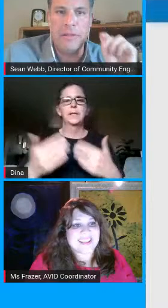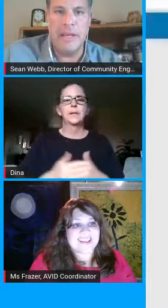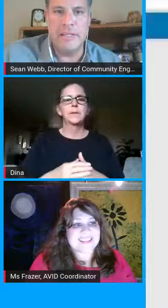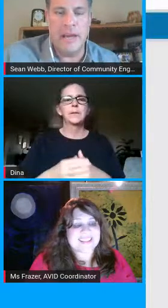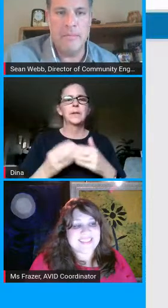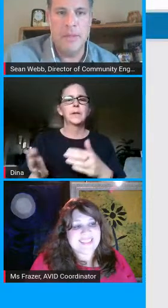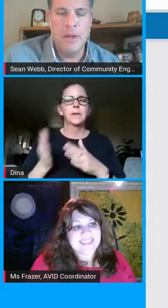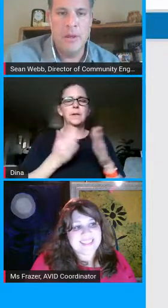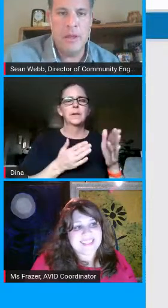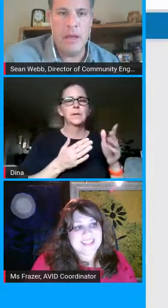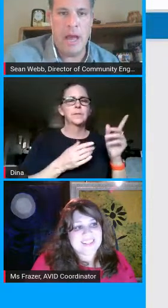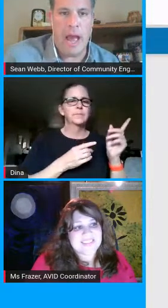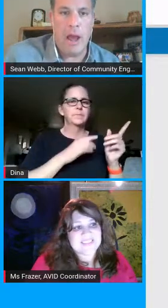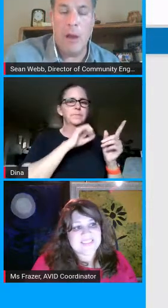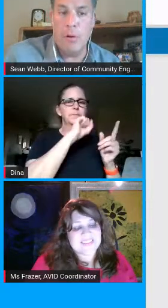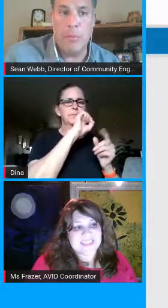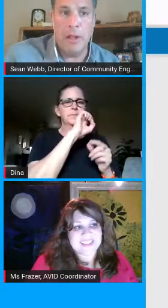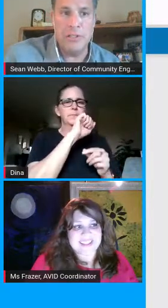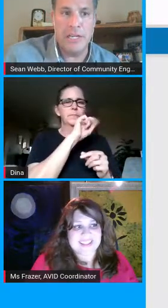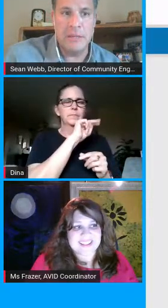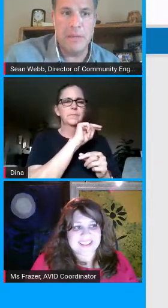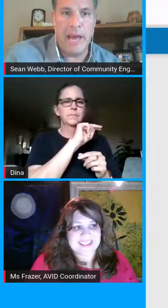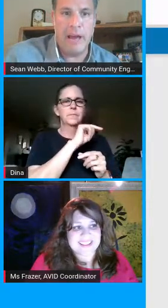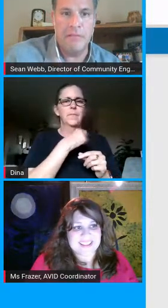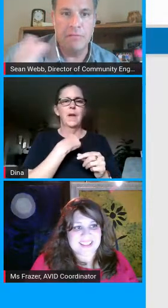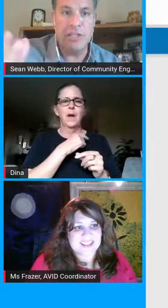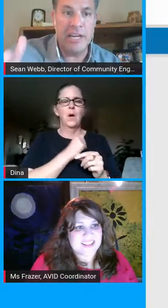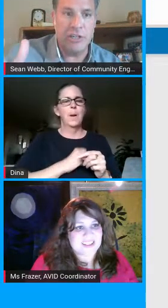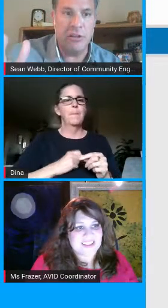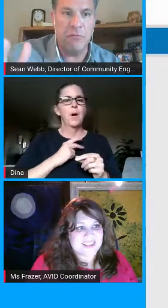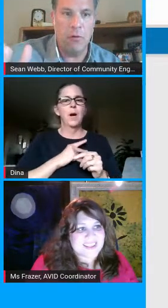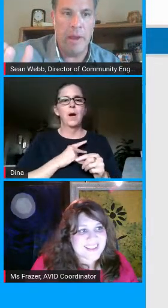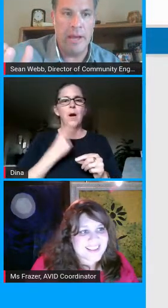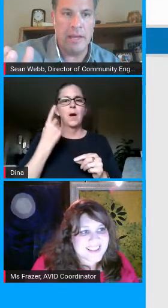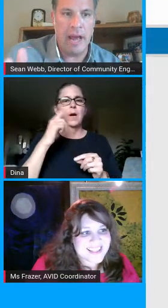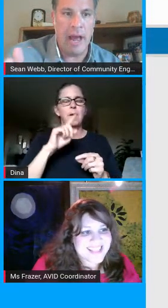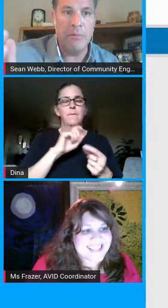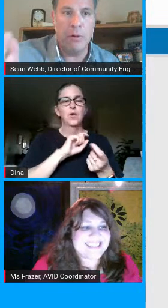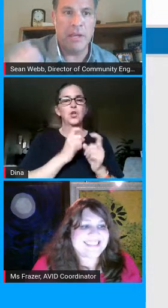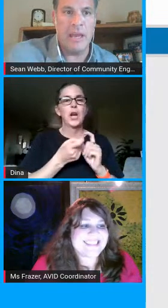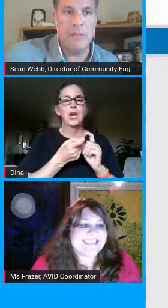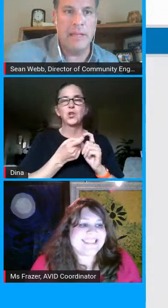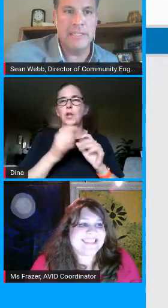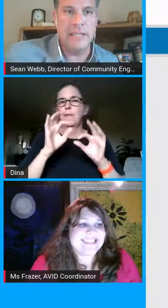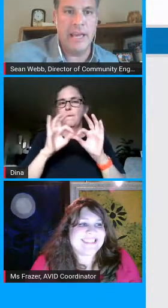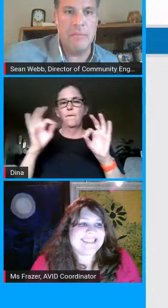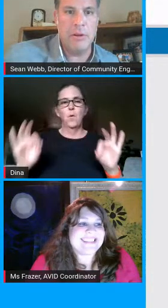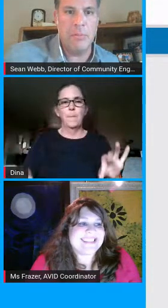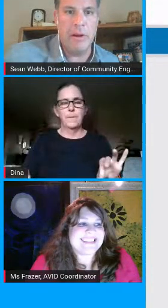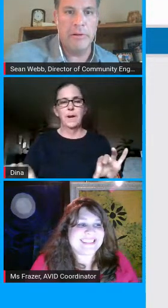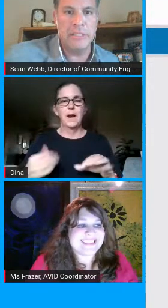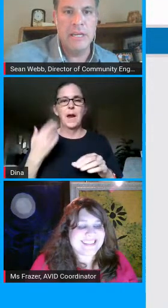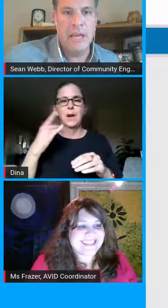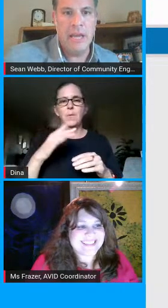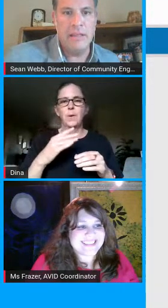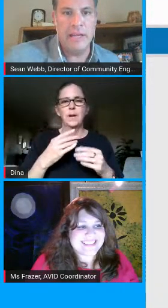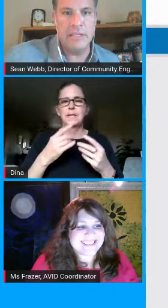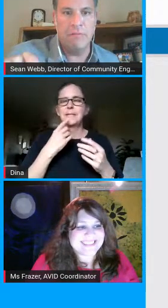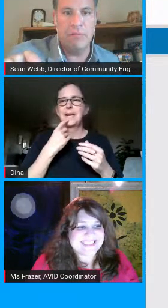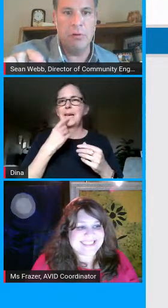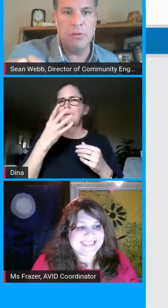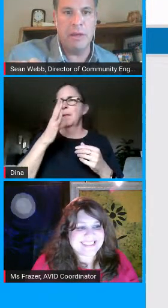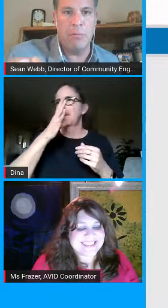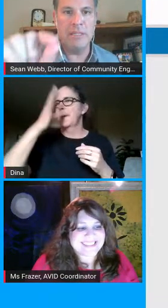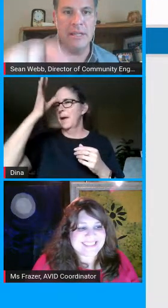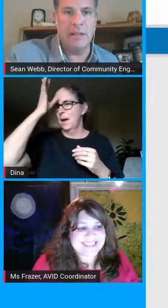want to point out that um i i want to apologize on behalf of changing the format i'm the one that came in late to the game here parents and